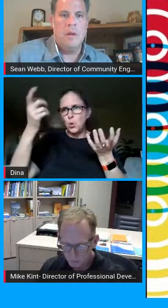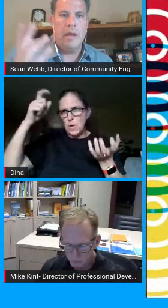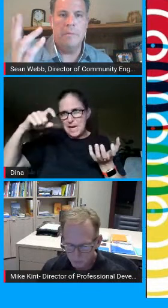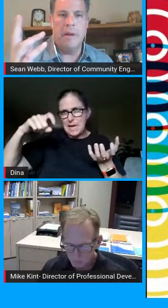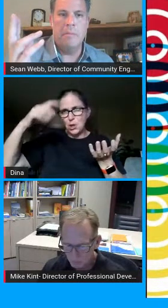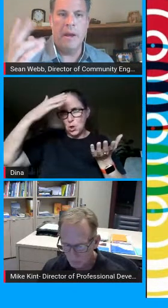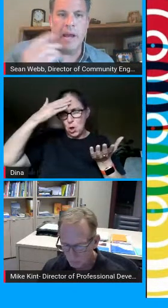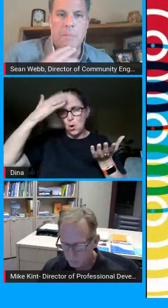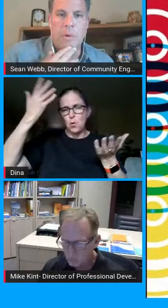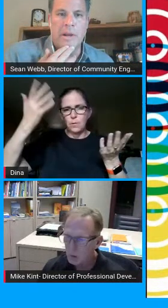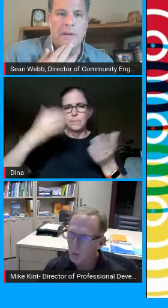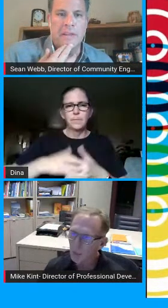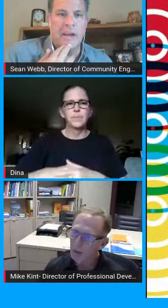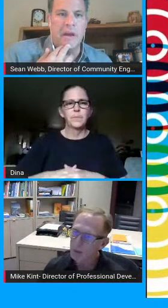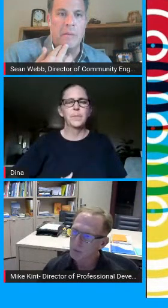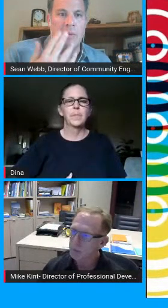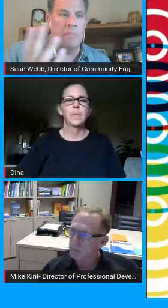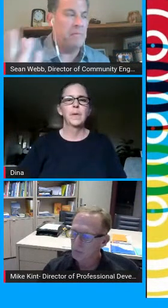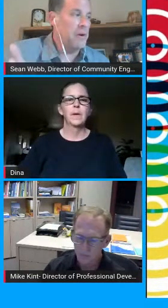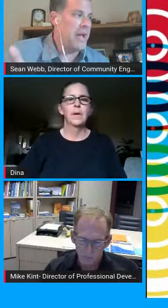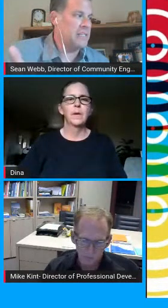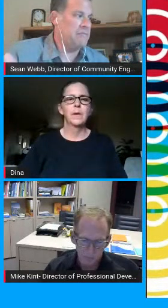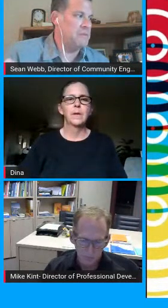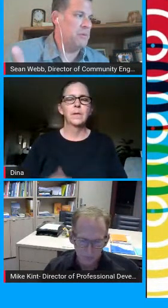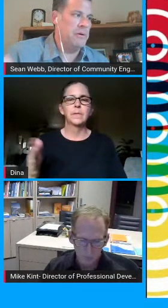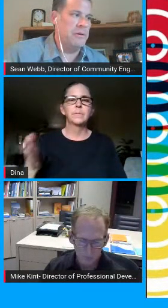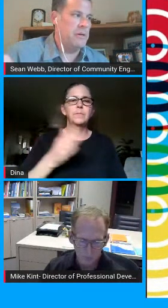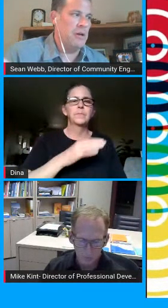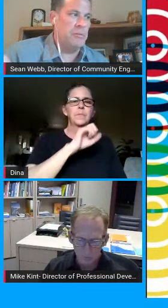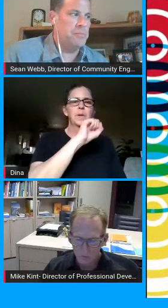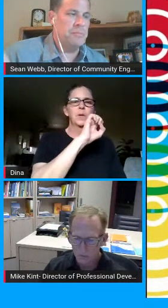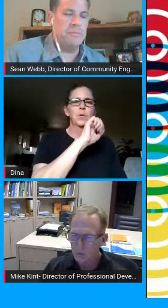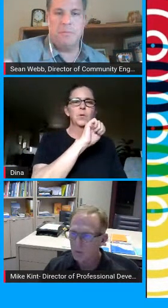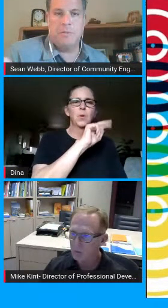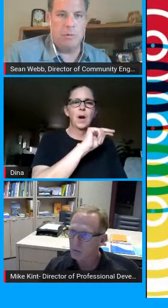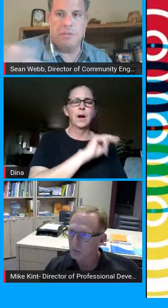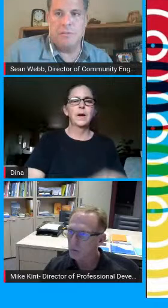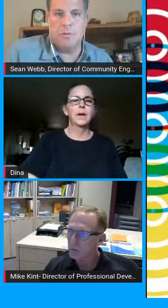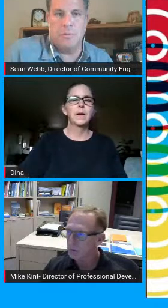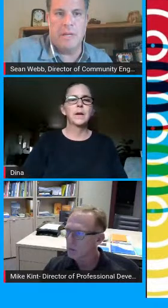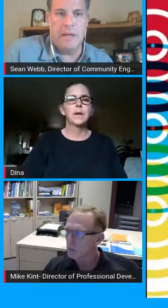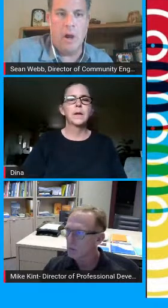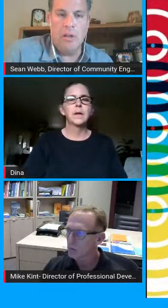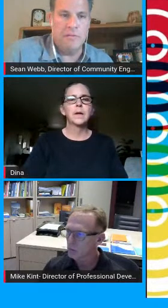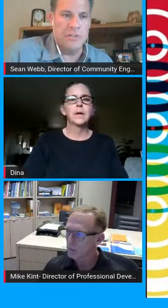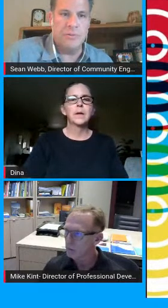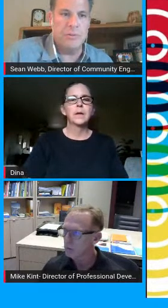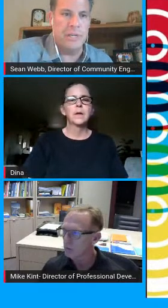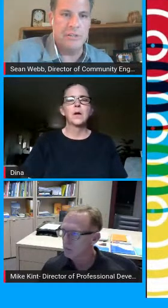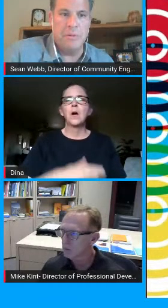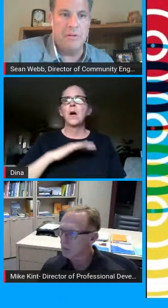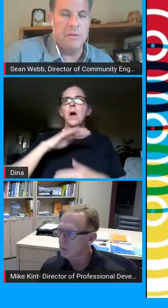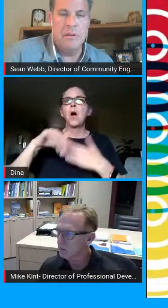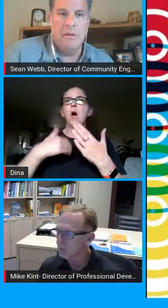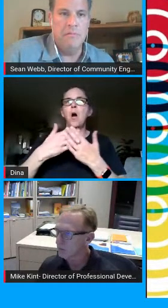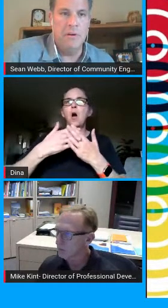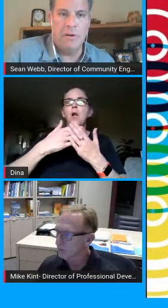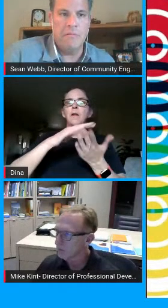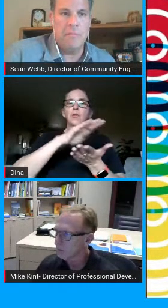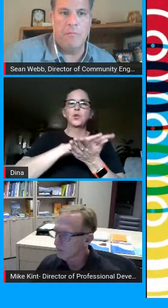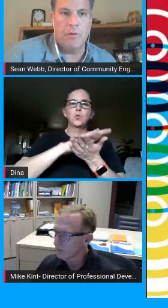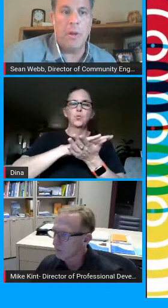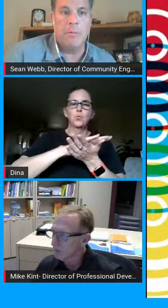sense so and mike i'll point out that i i'm very active on twitter and other sorts of social media all of our school sites are being